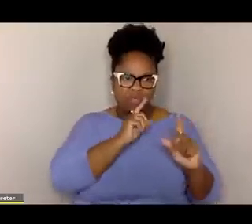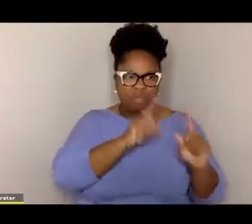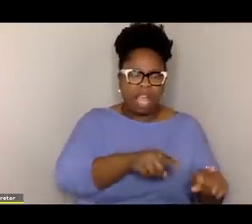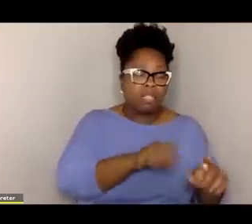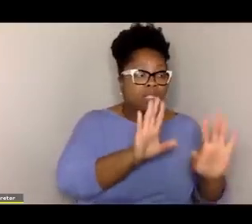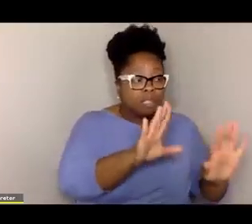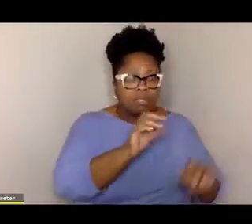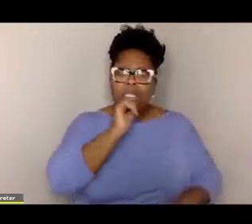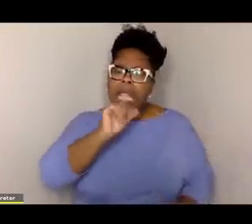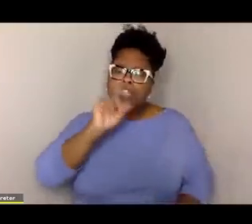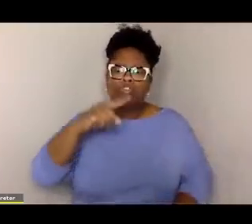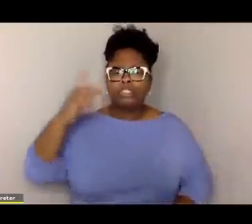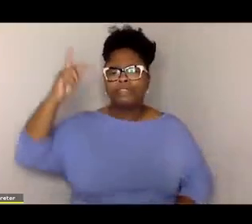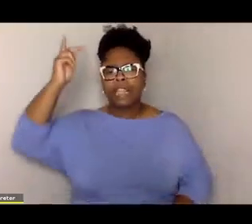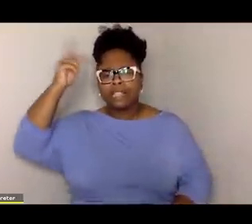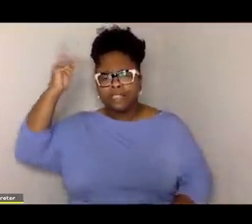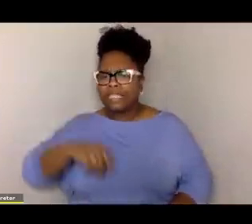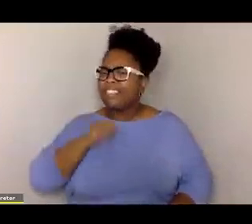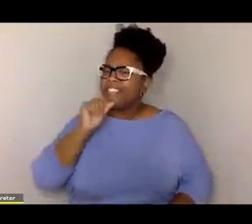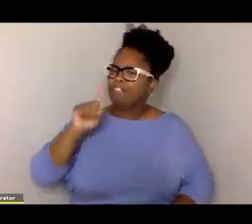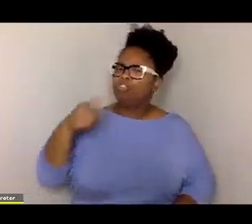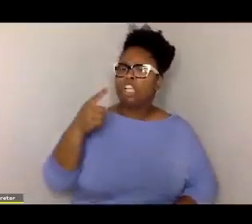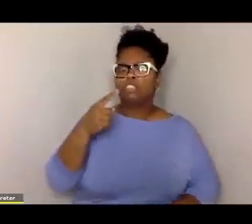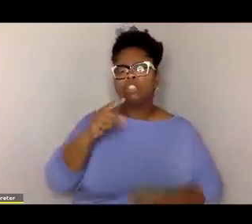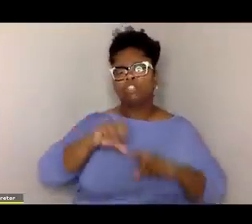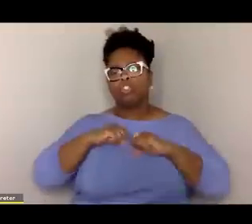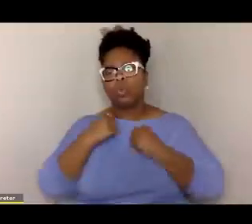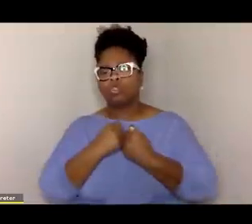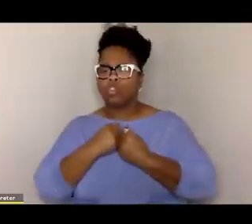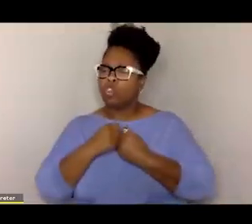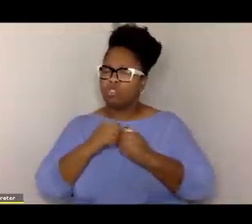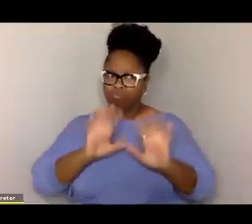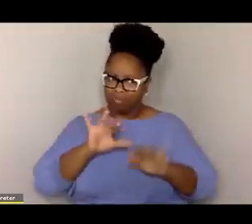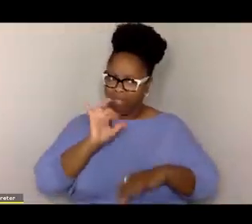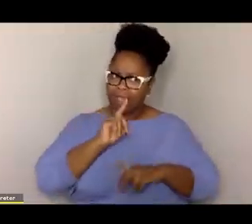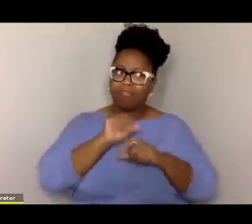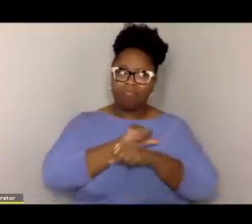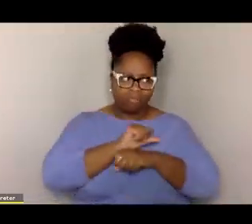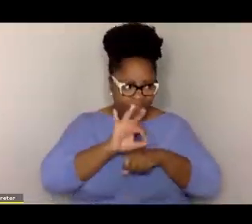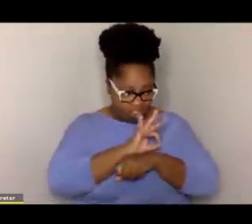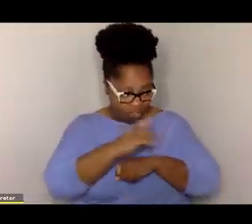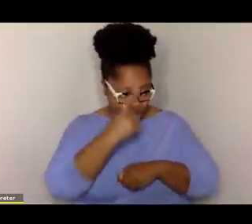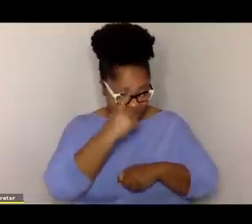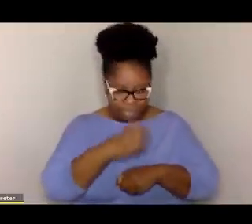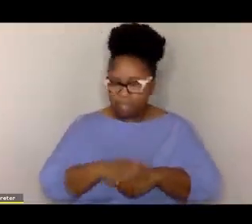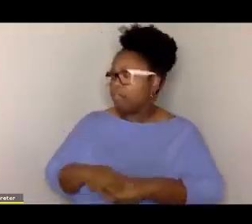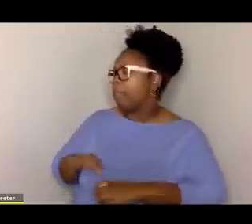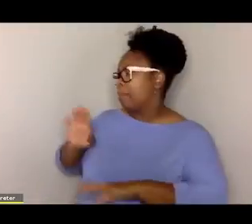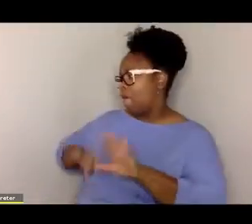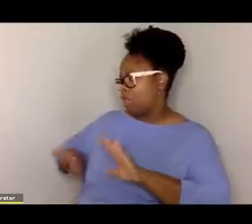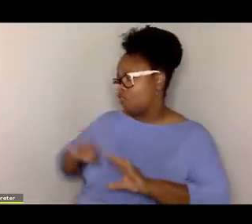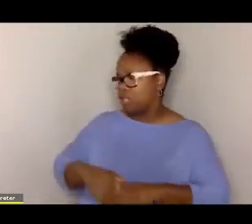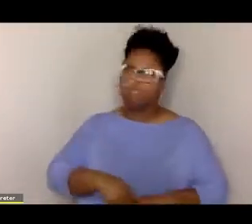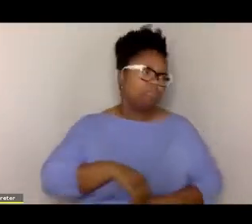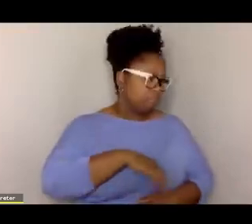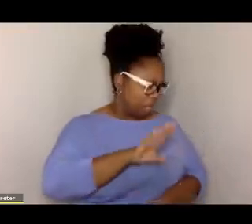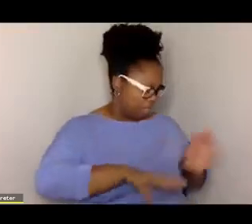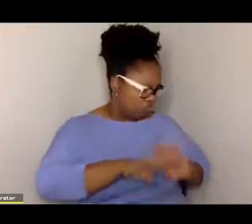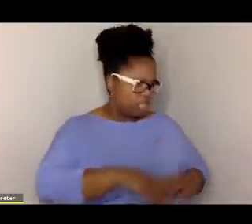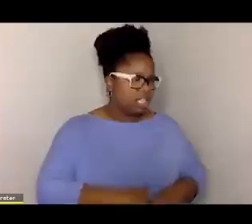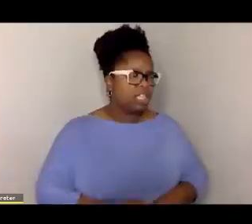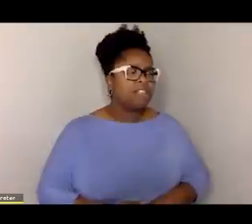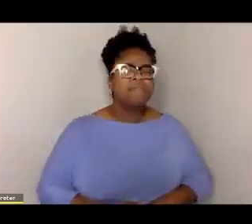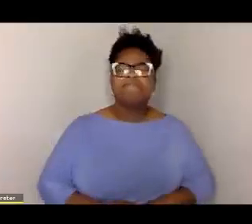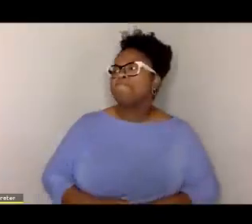And that's just not philosophical or social. That's actually the way your brain works. Biology.